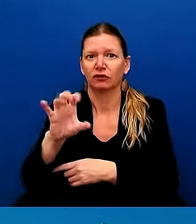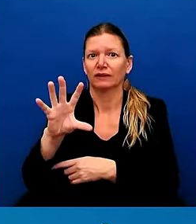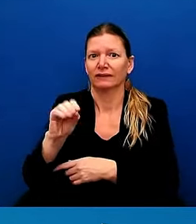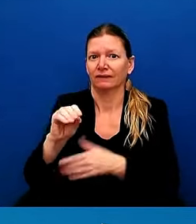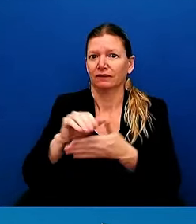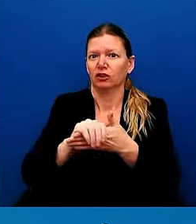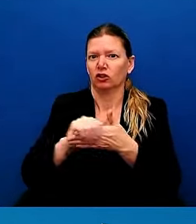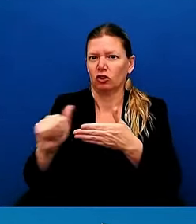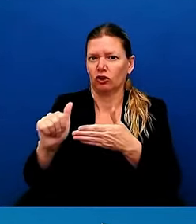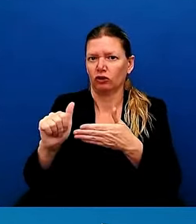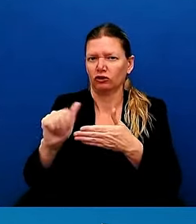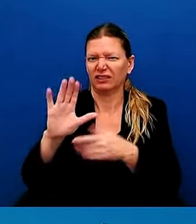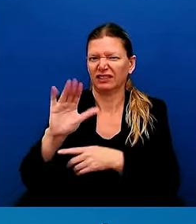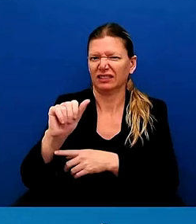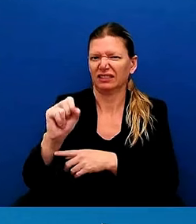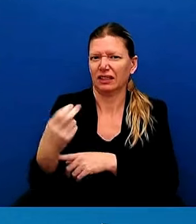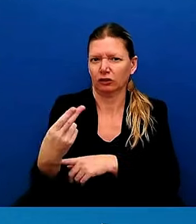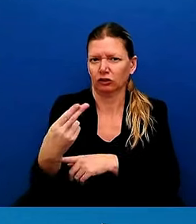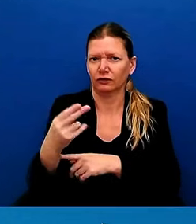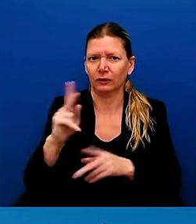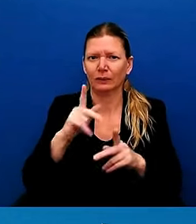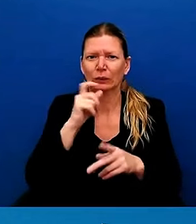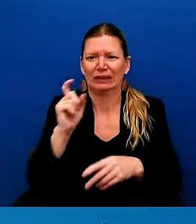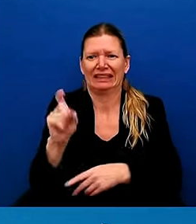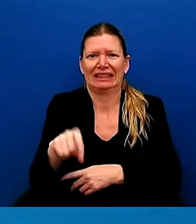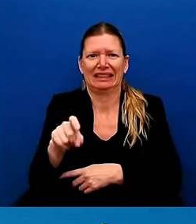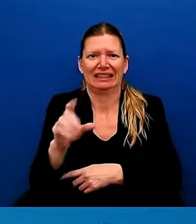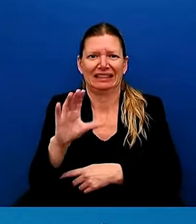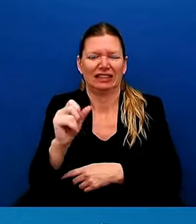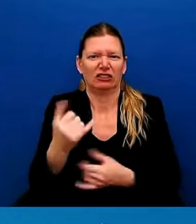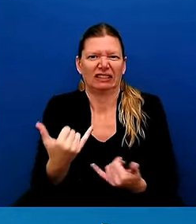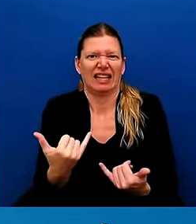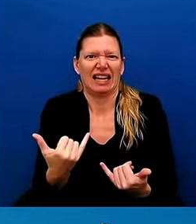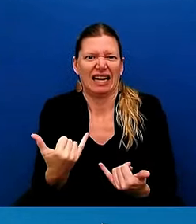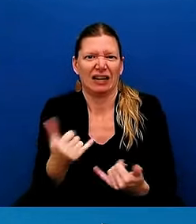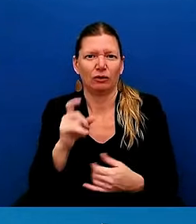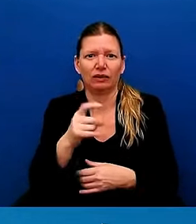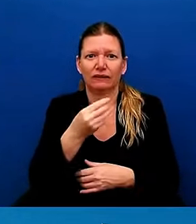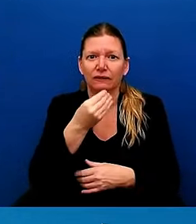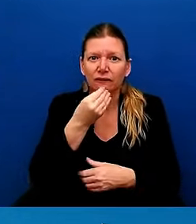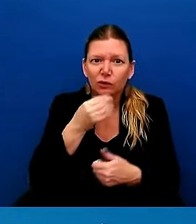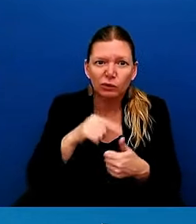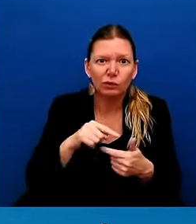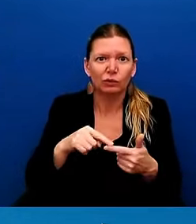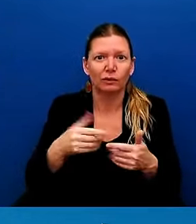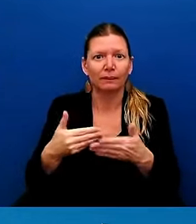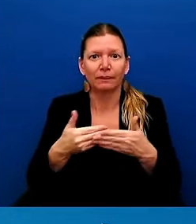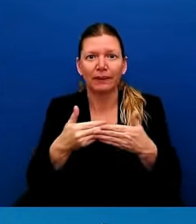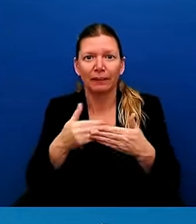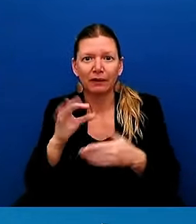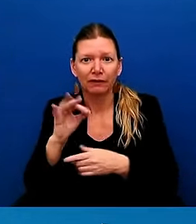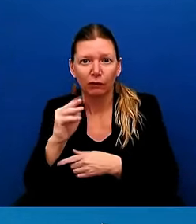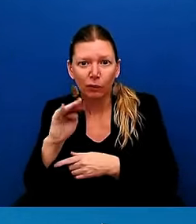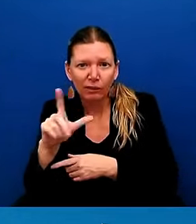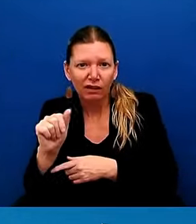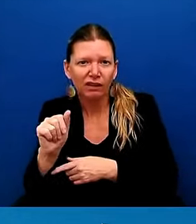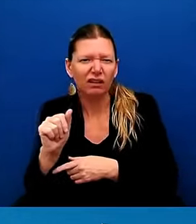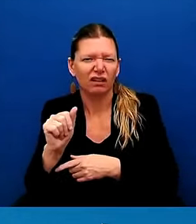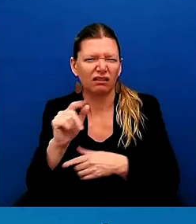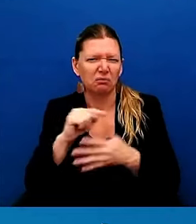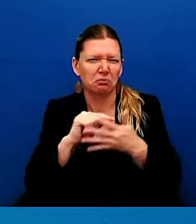met, such as food, baby formula, and the like. And you can apply now for anyone who is watching this who has been affected.